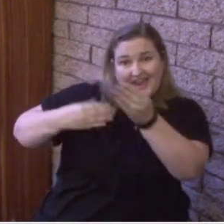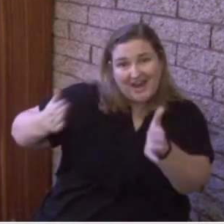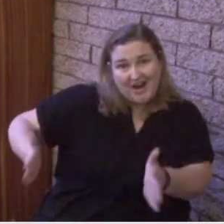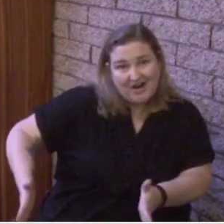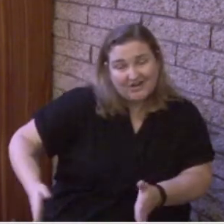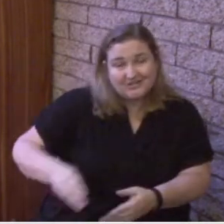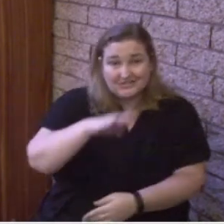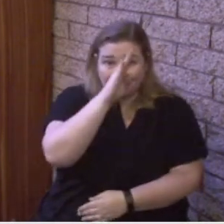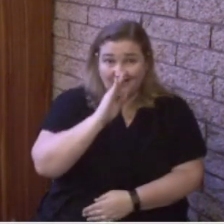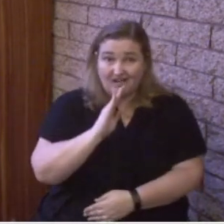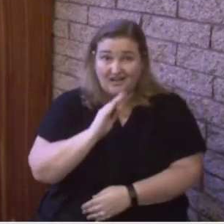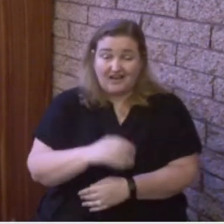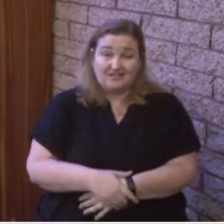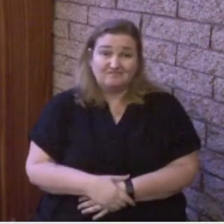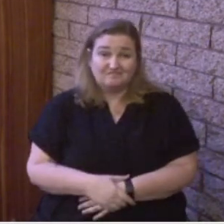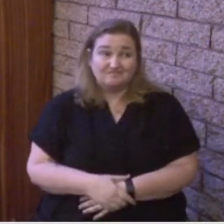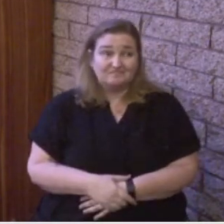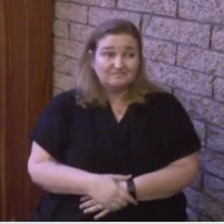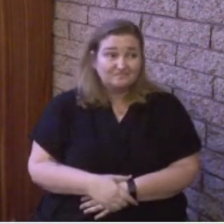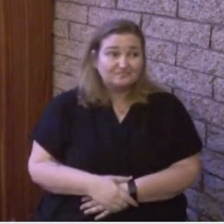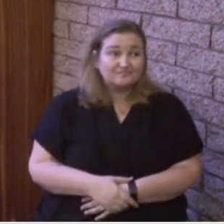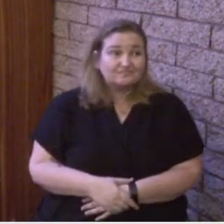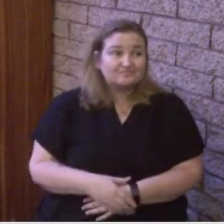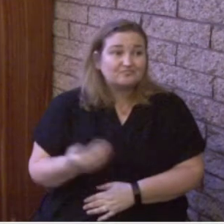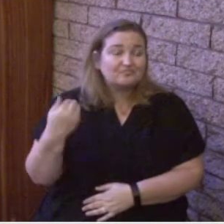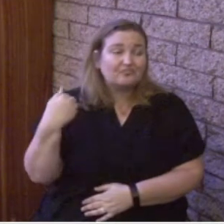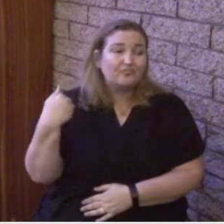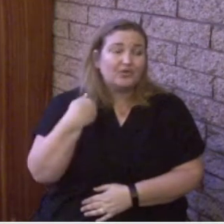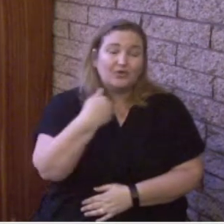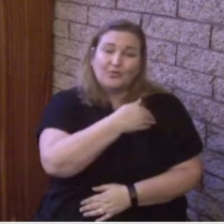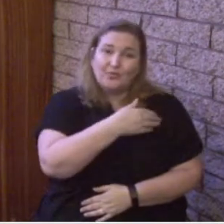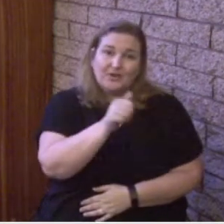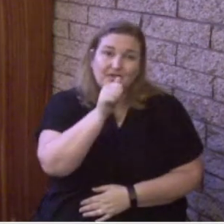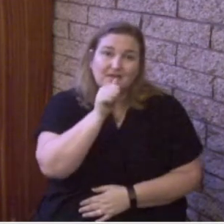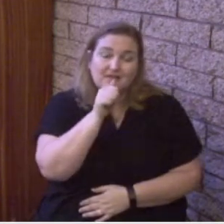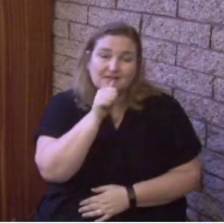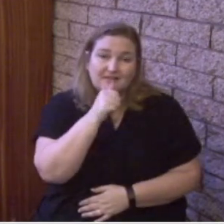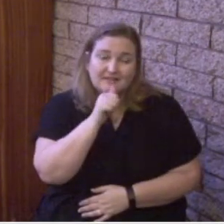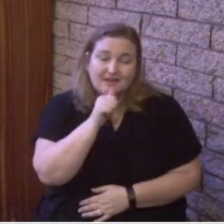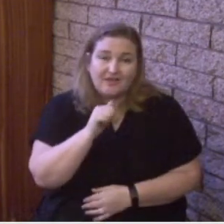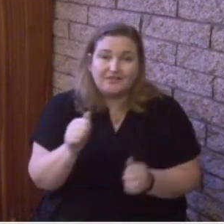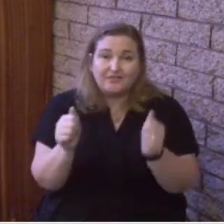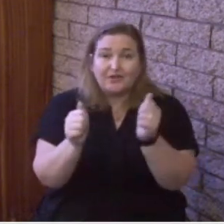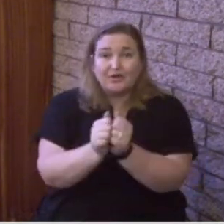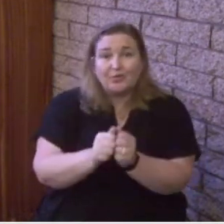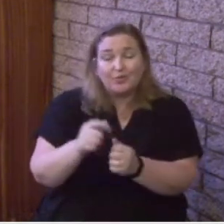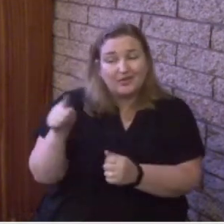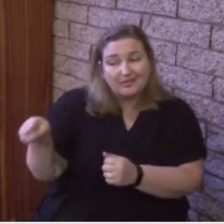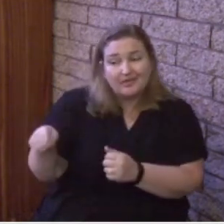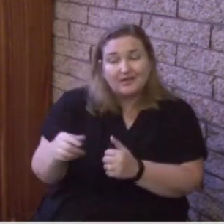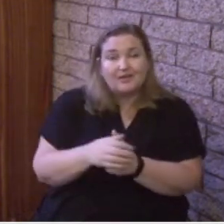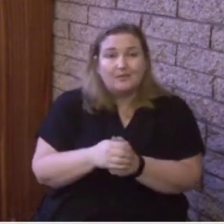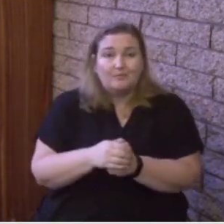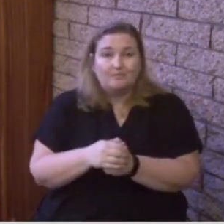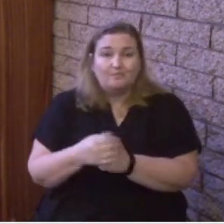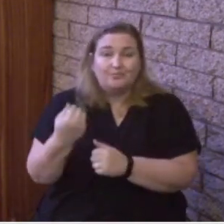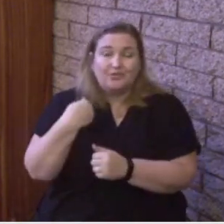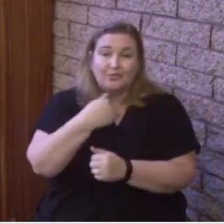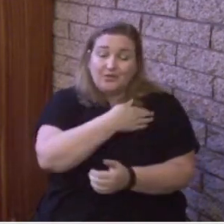Christ provided we suffer with Him in order that we may also be glorified with Him.